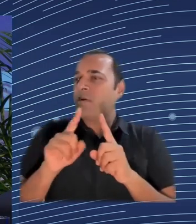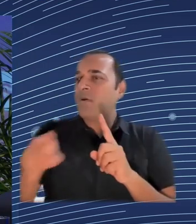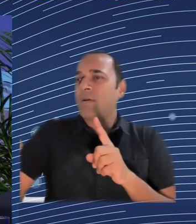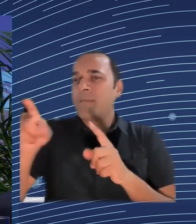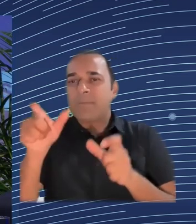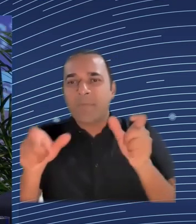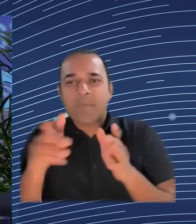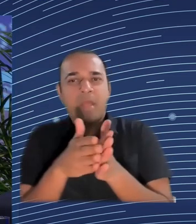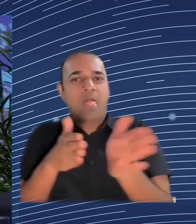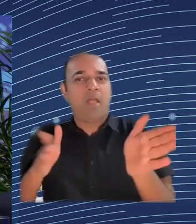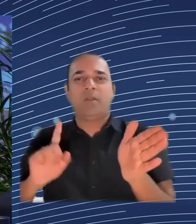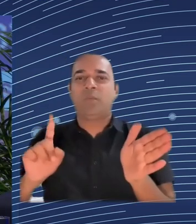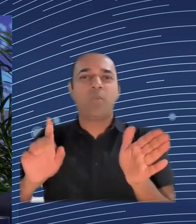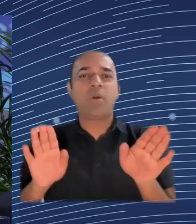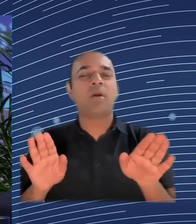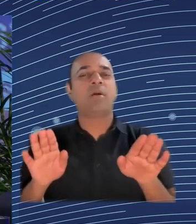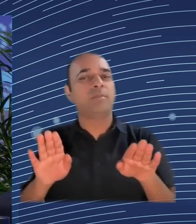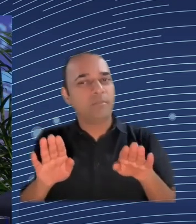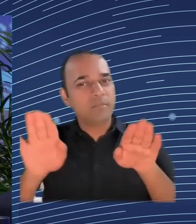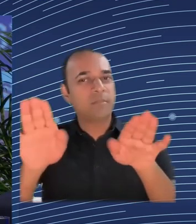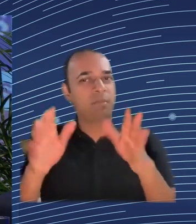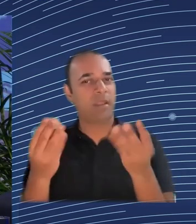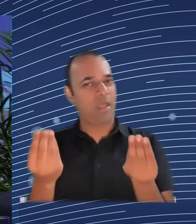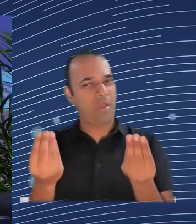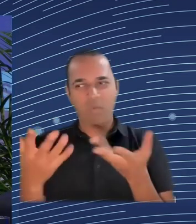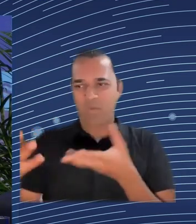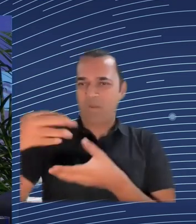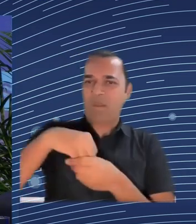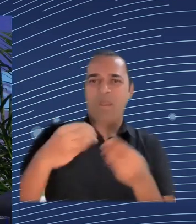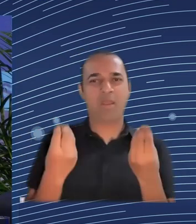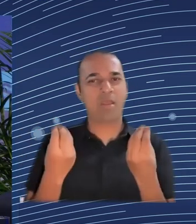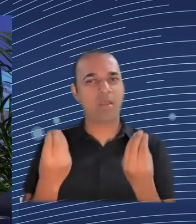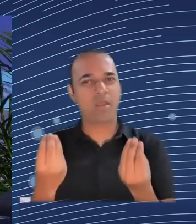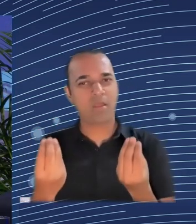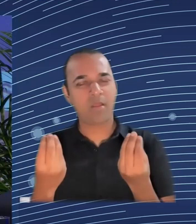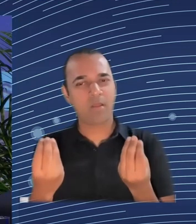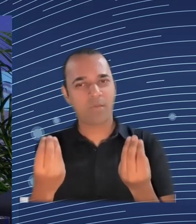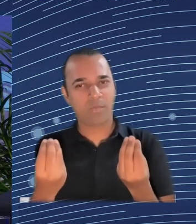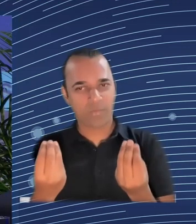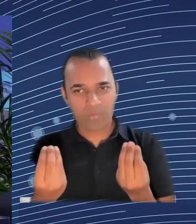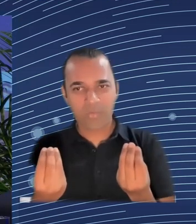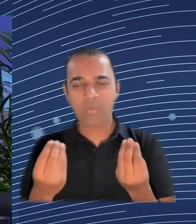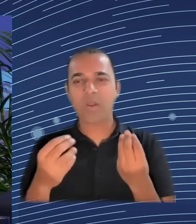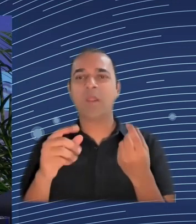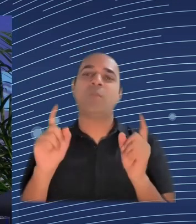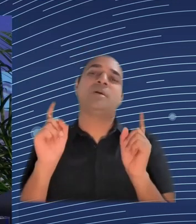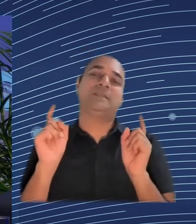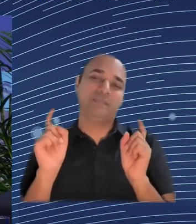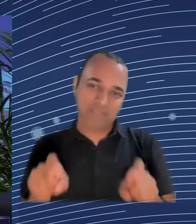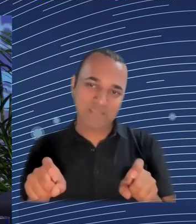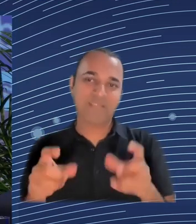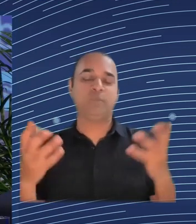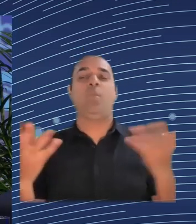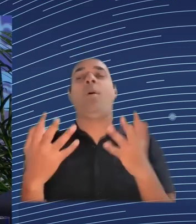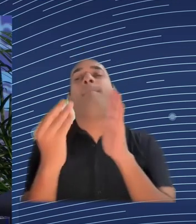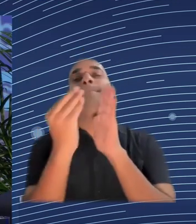So for some types of priorities, like maybe connectivity, as was mentioned before, and I totally agree that it's important for Europe to